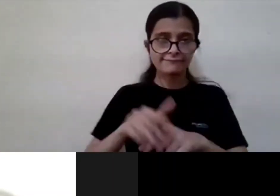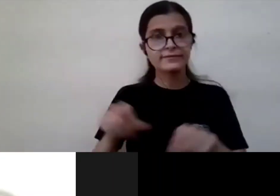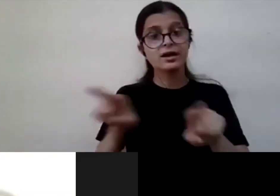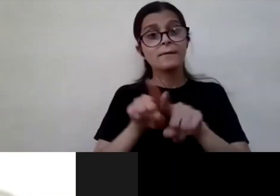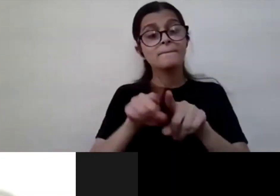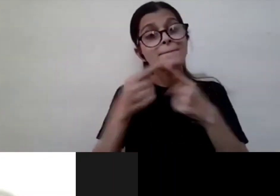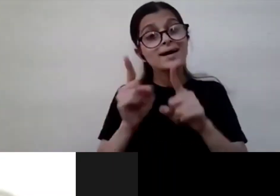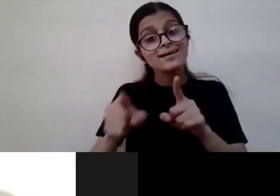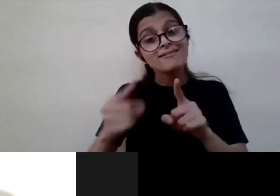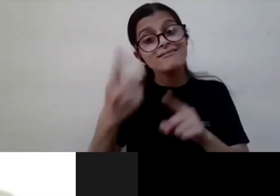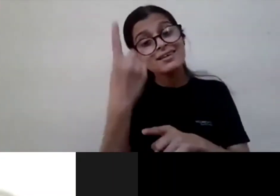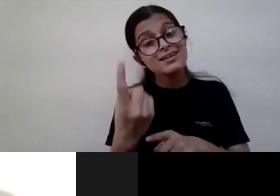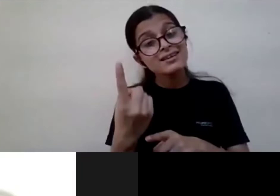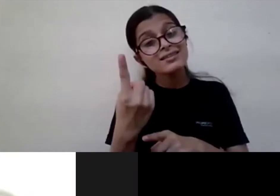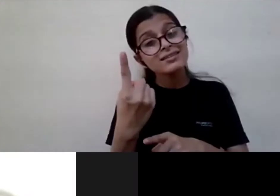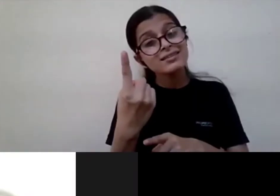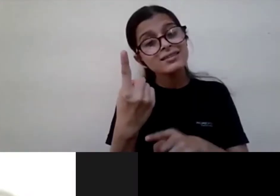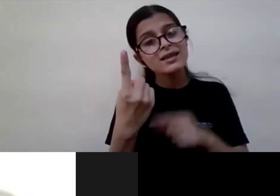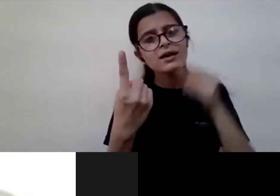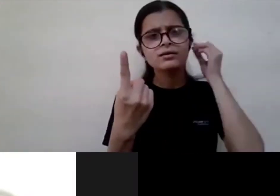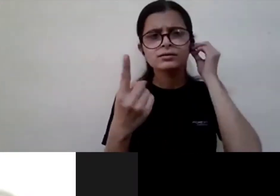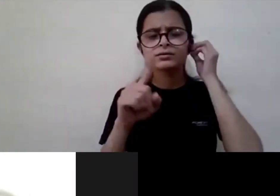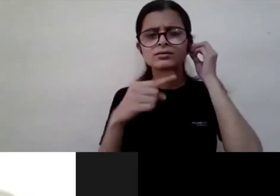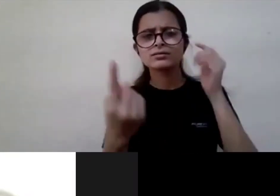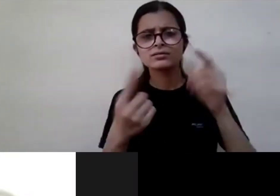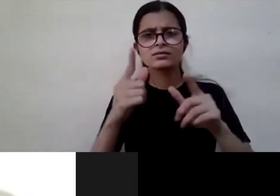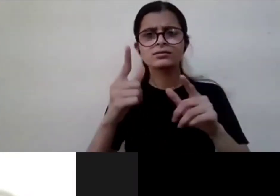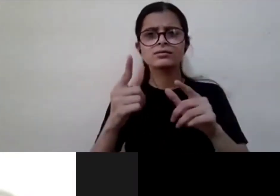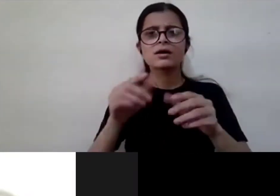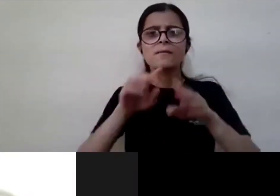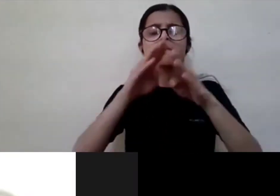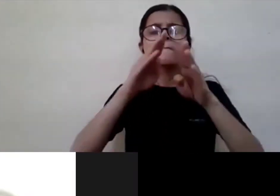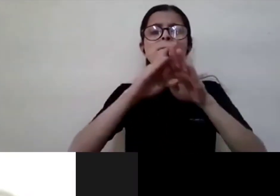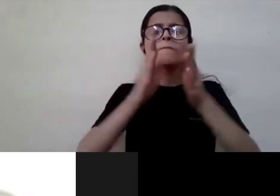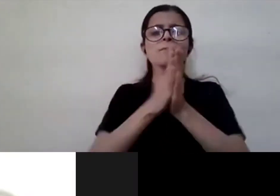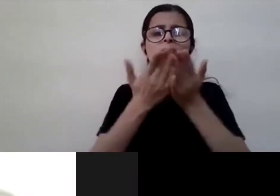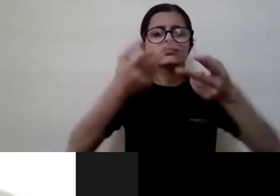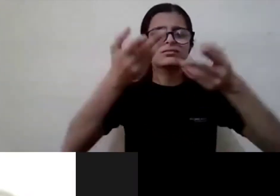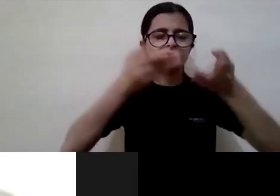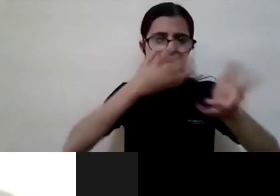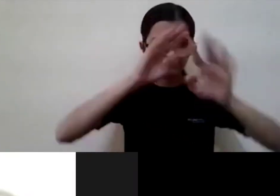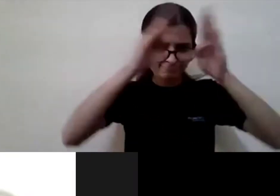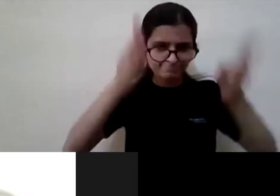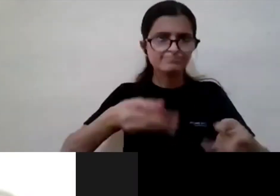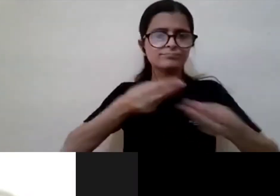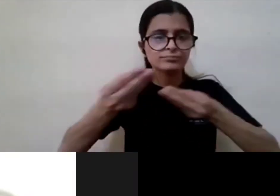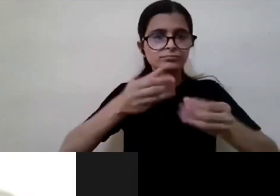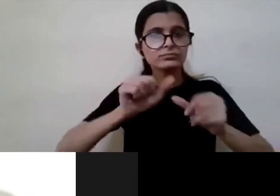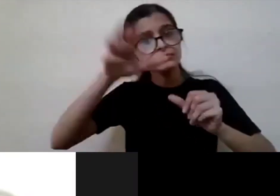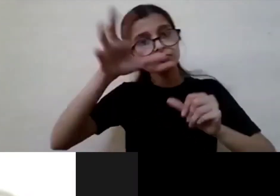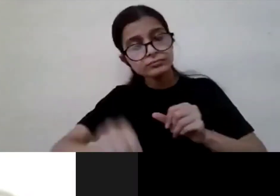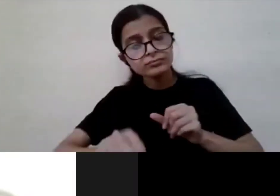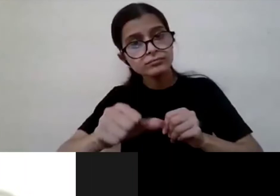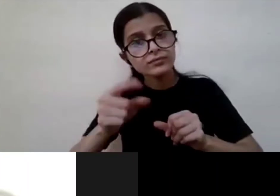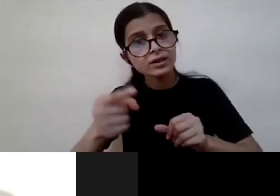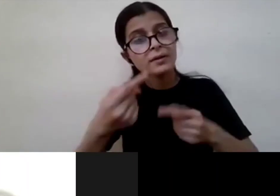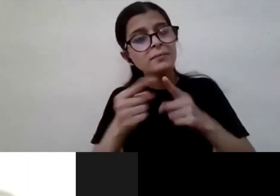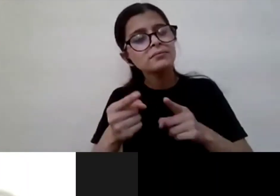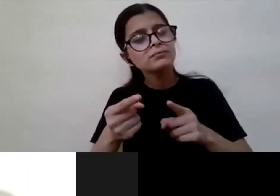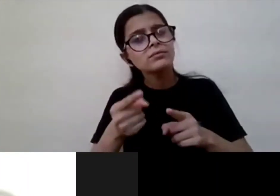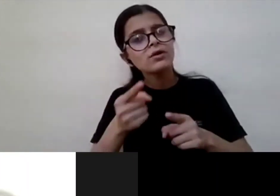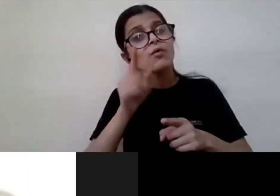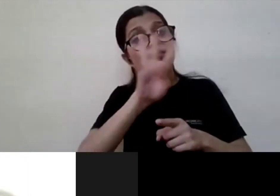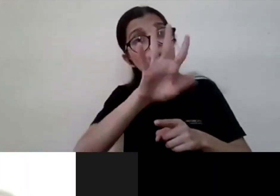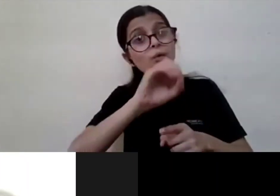kindle's bookstore's becoming accessible mainstream bookstore becoming accessible suddenly made about 40 lakh books